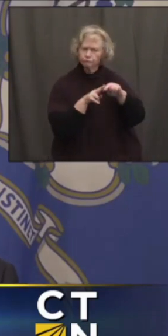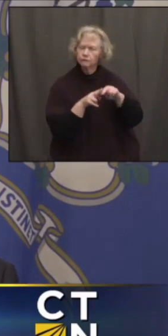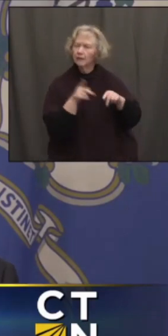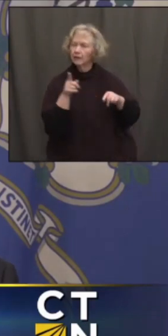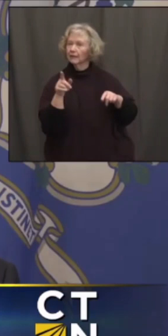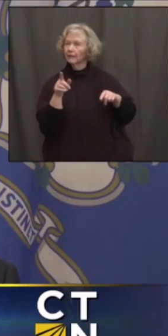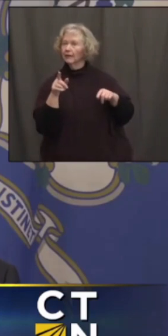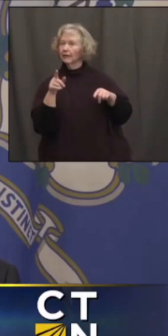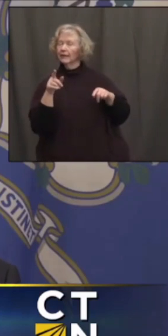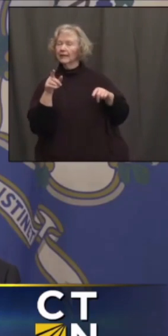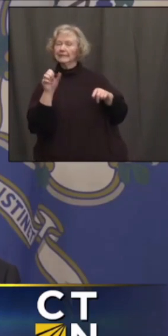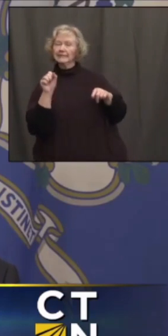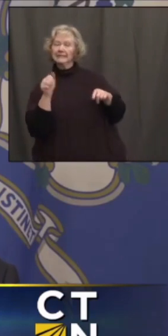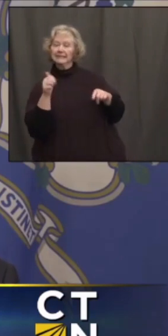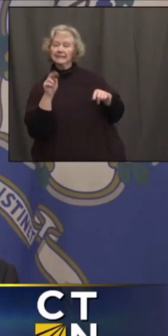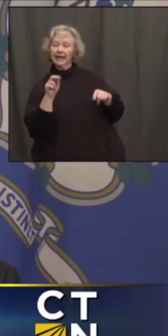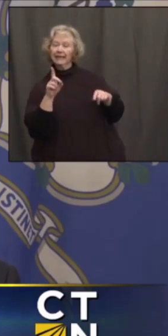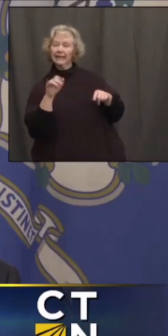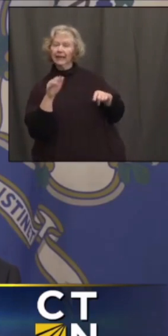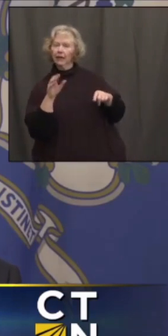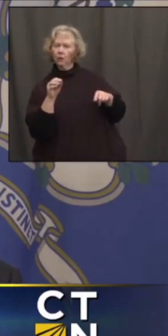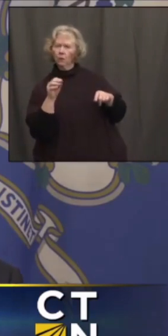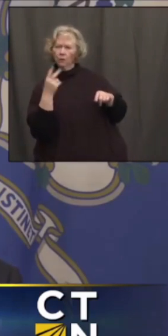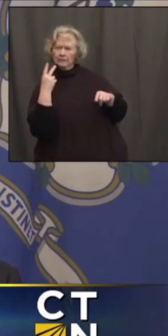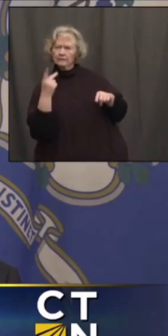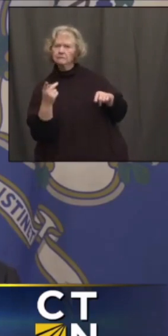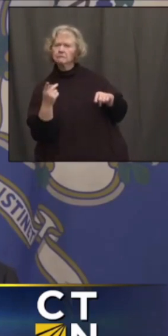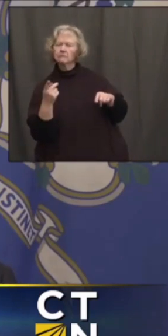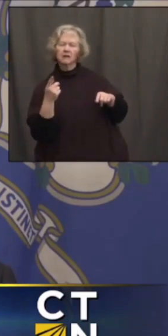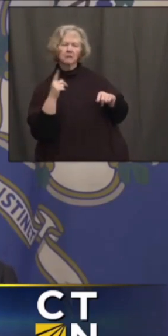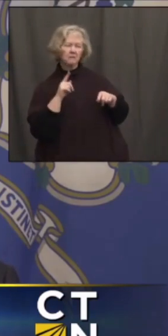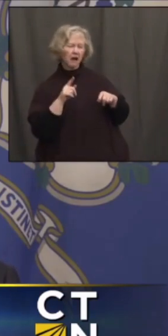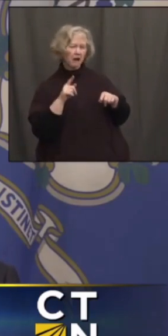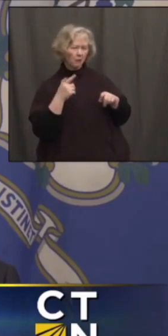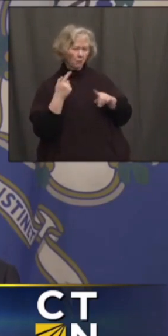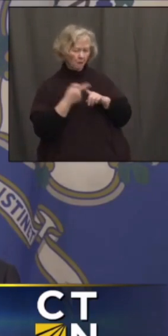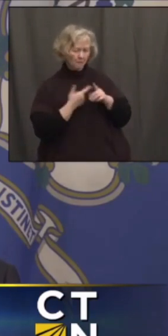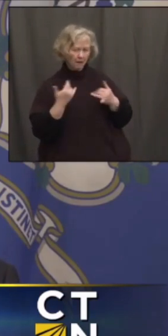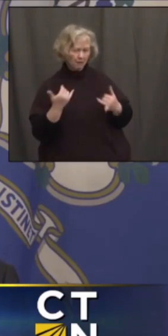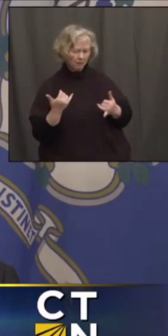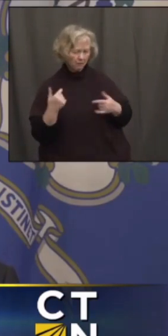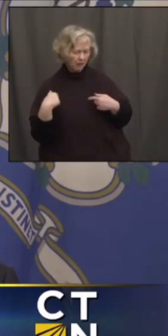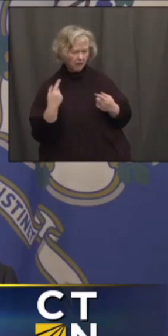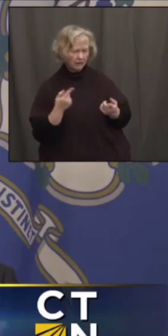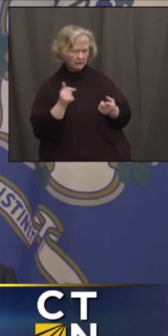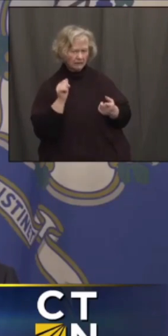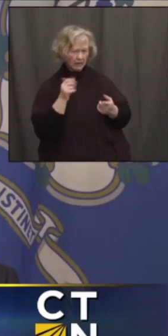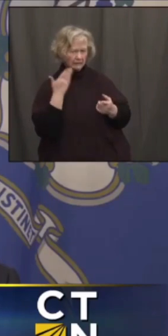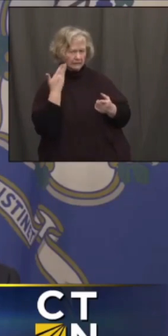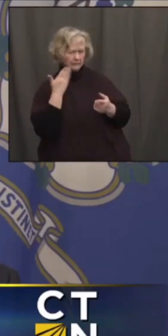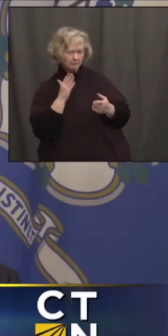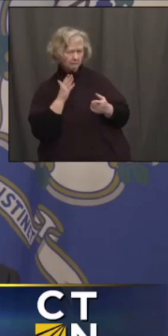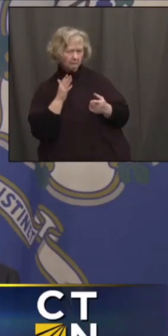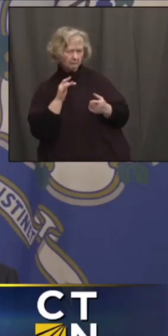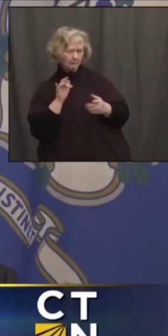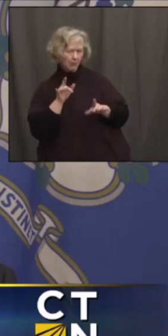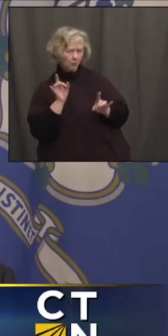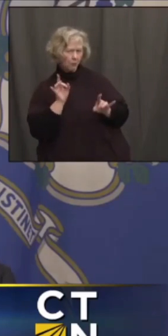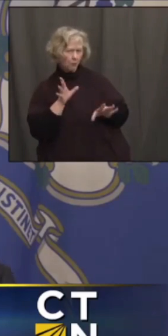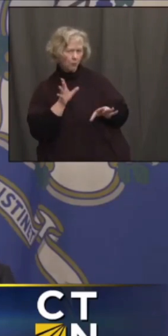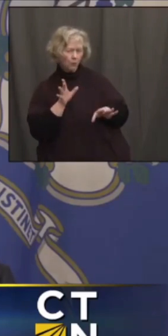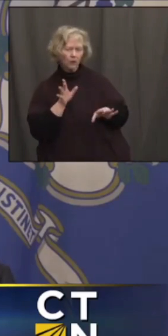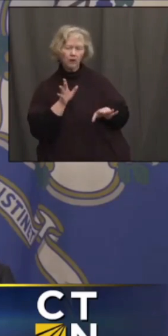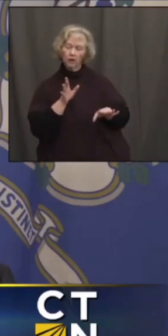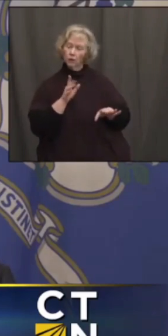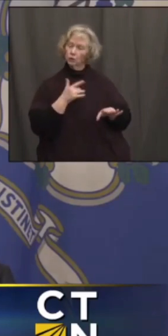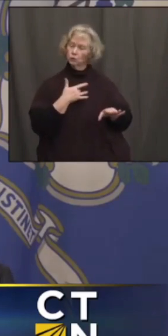But it's been well over a month later. We haven't really seen that spike. So we have a little more confidence that if